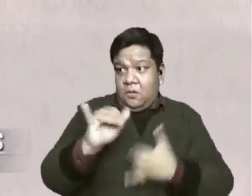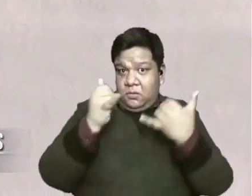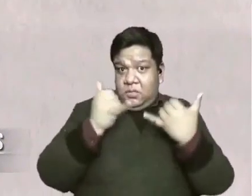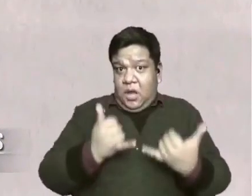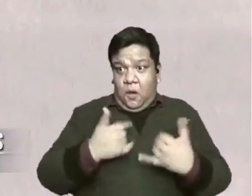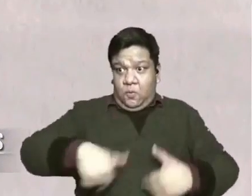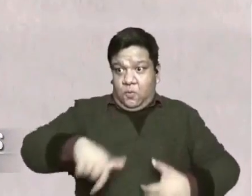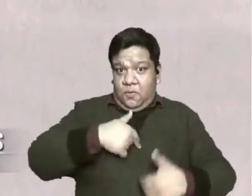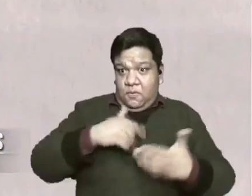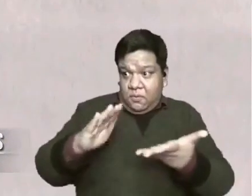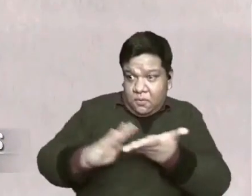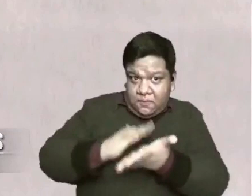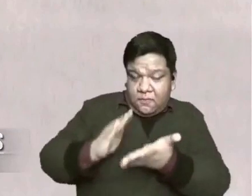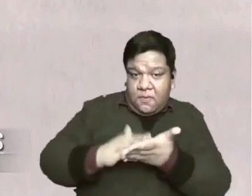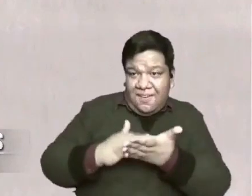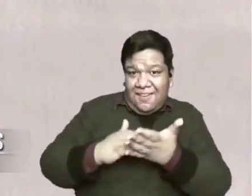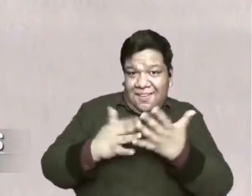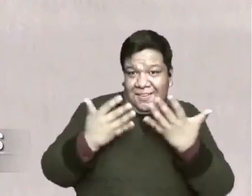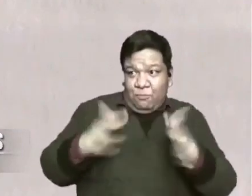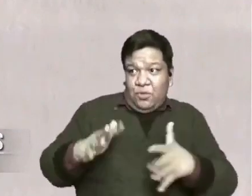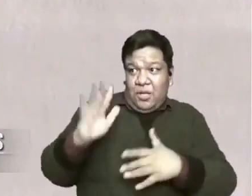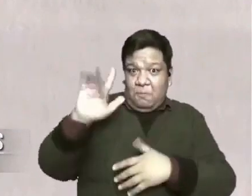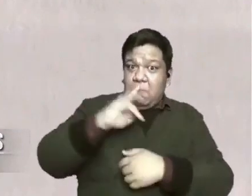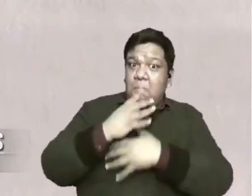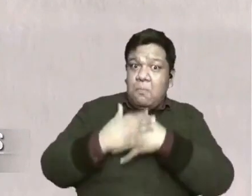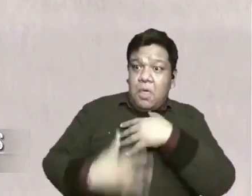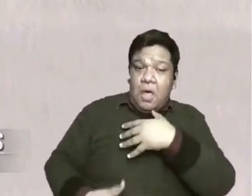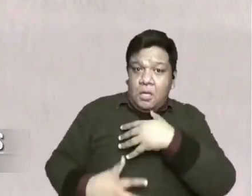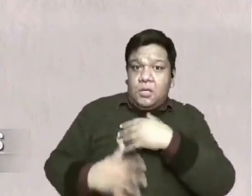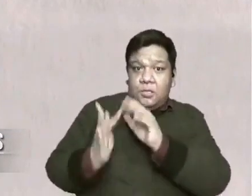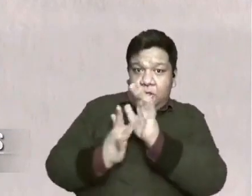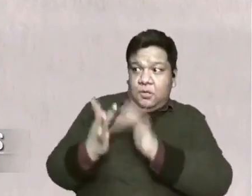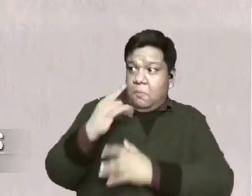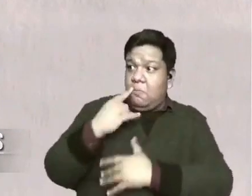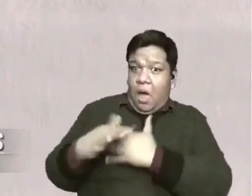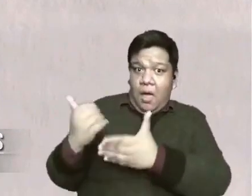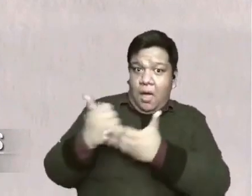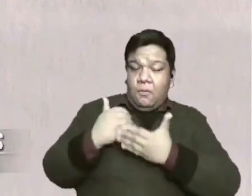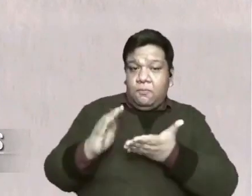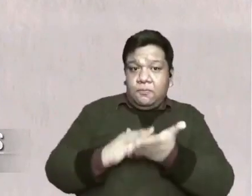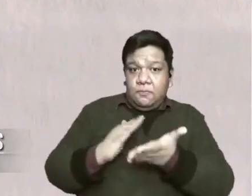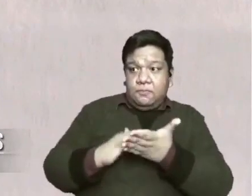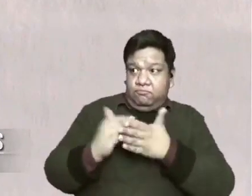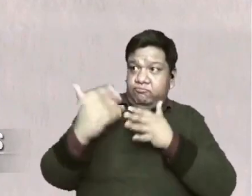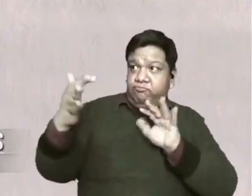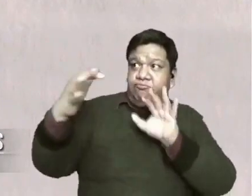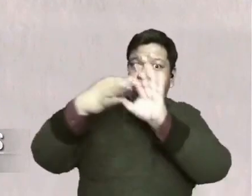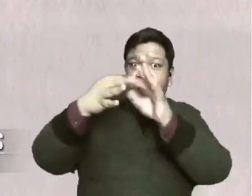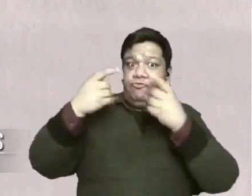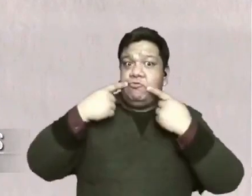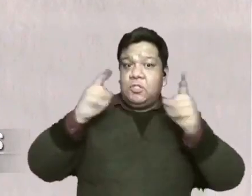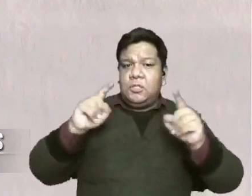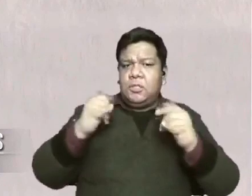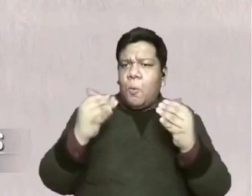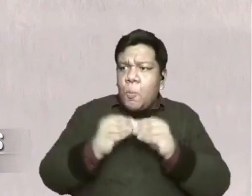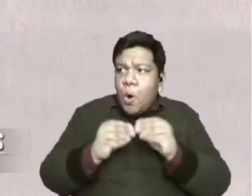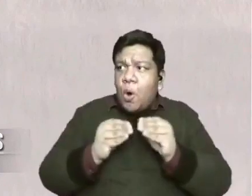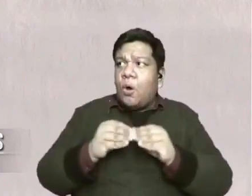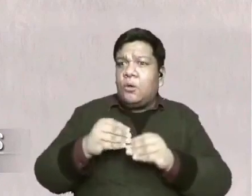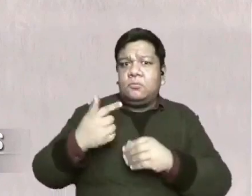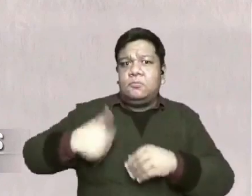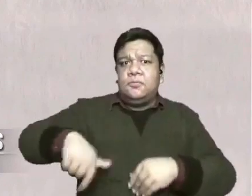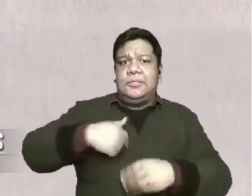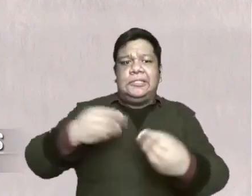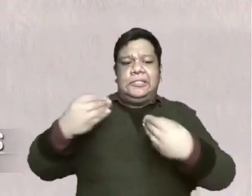how much more shall we be saved from God's wrath through Him? And this is the real peace that the world cannot